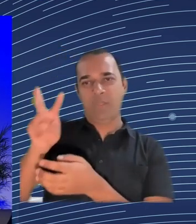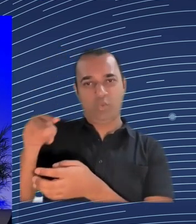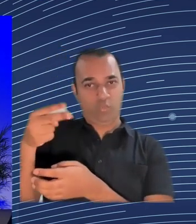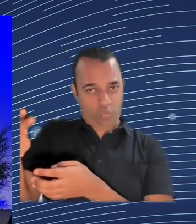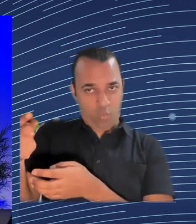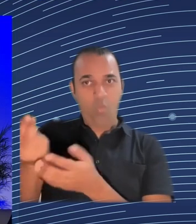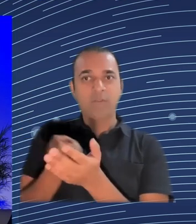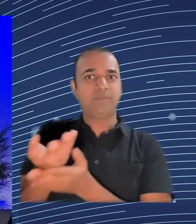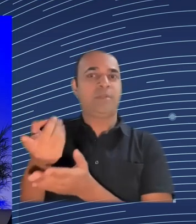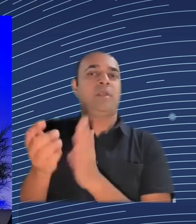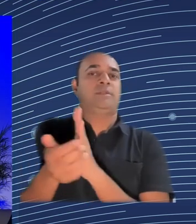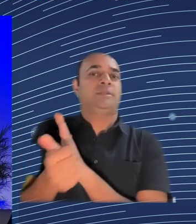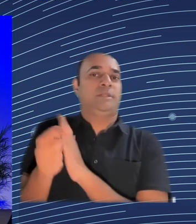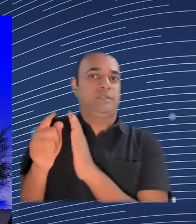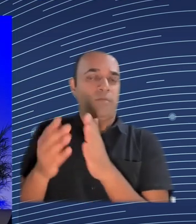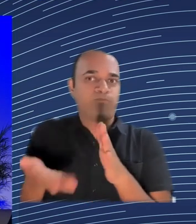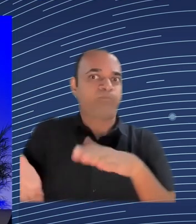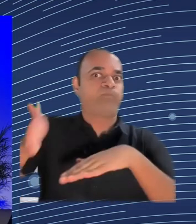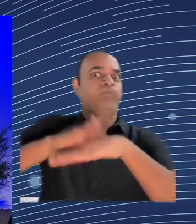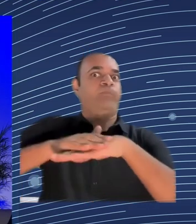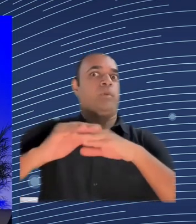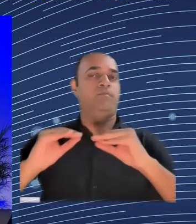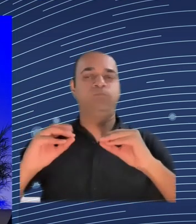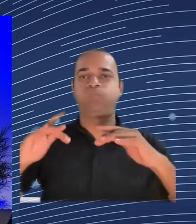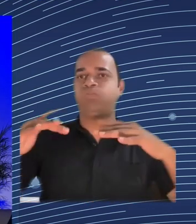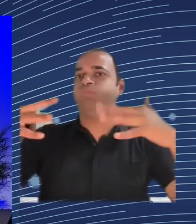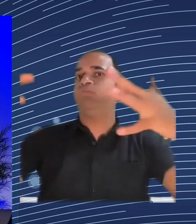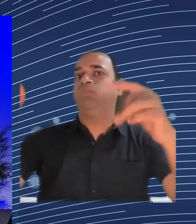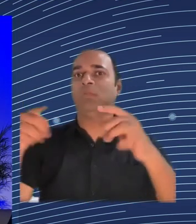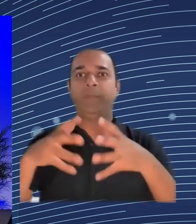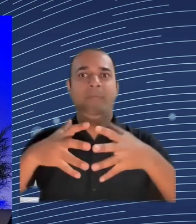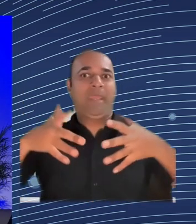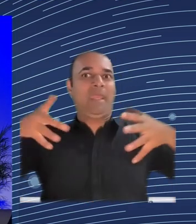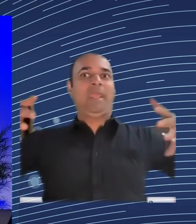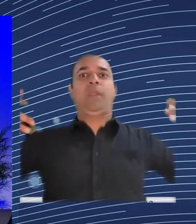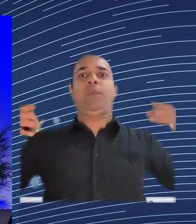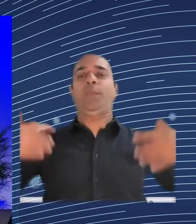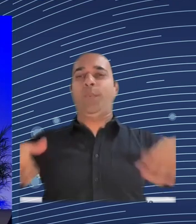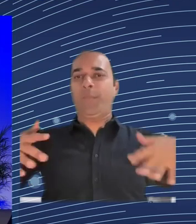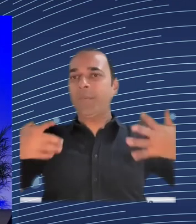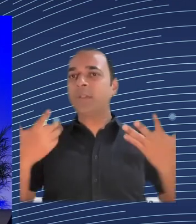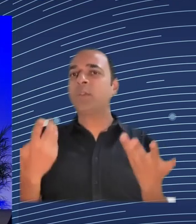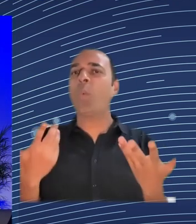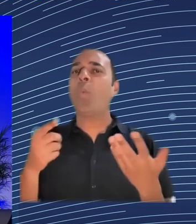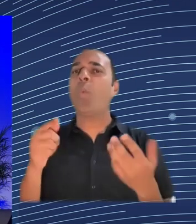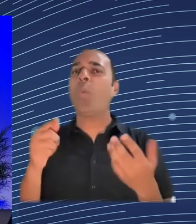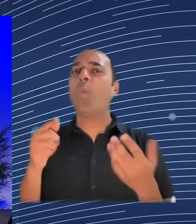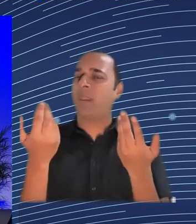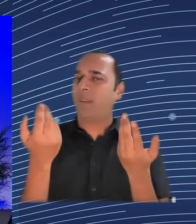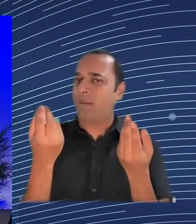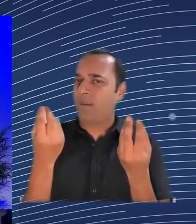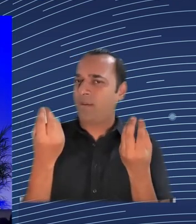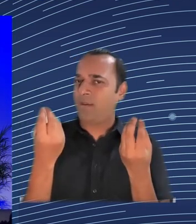Fund are doing, is more balanced. We have been heavily investing ESF money, as